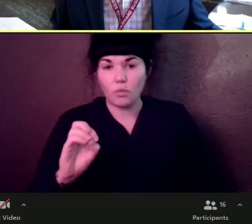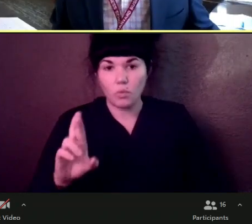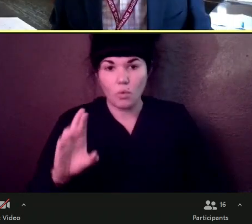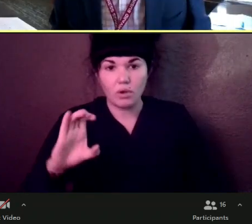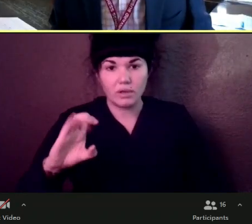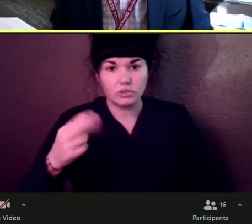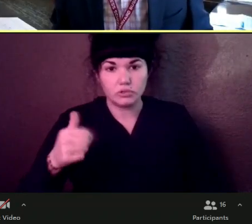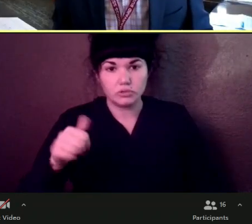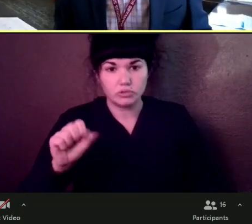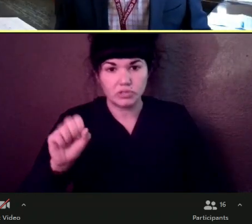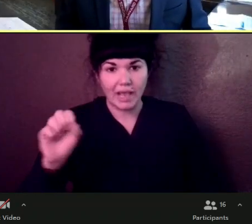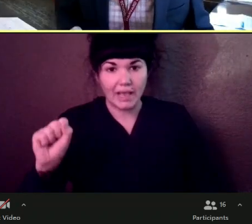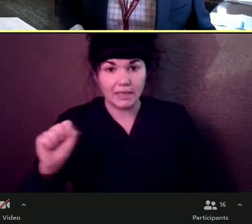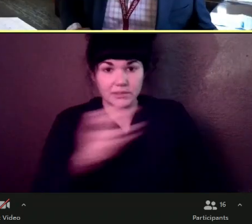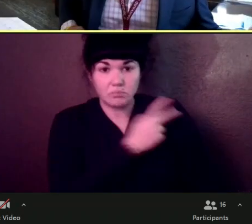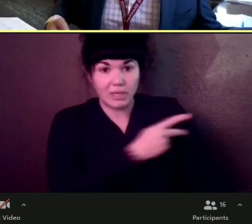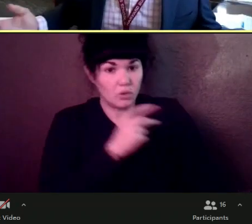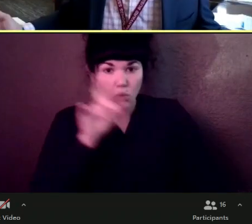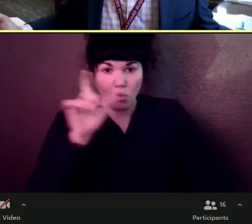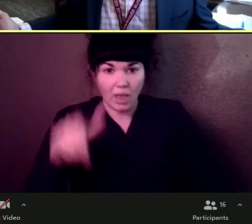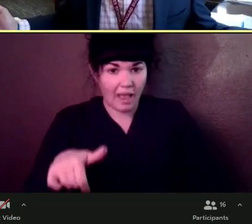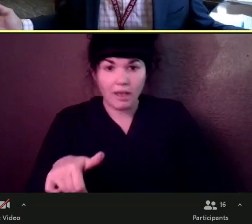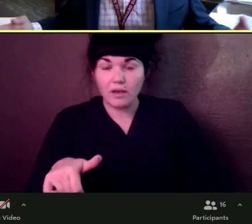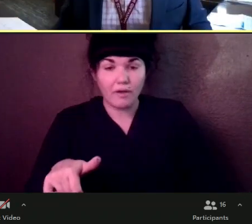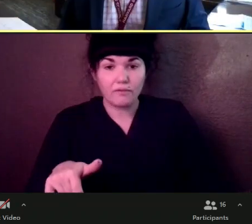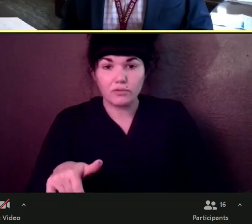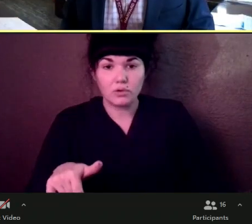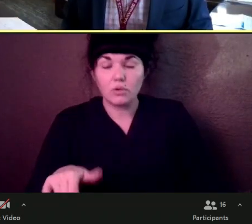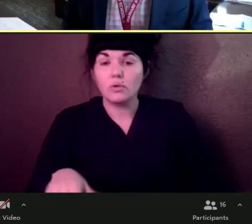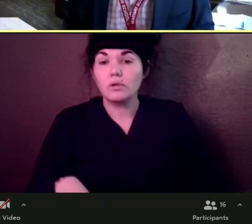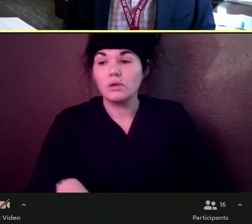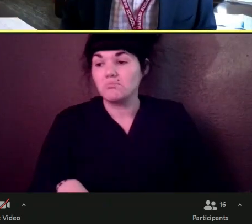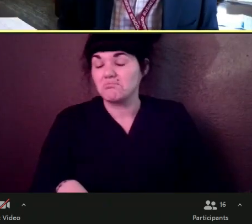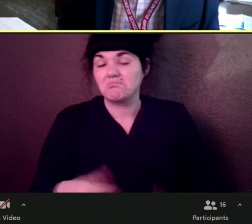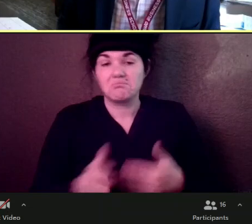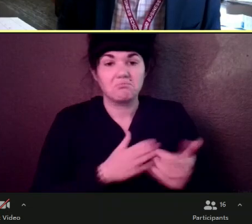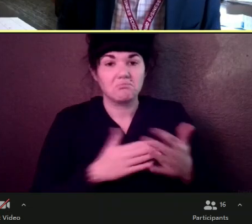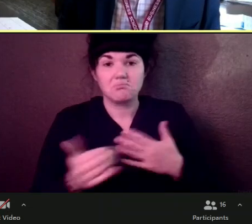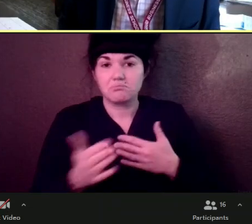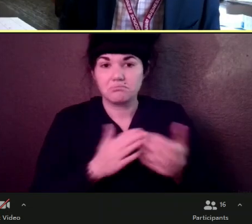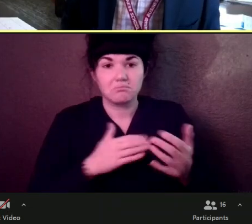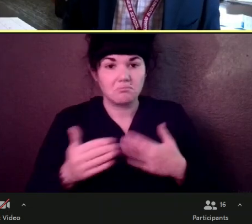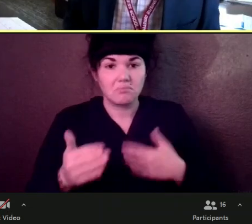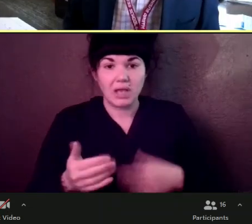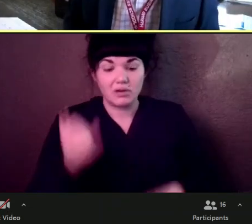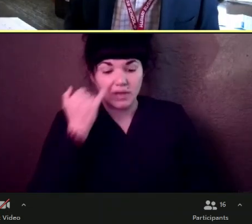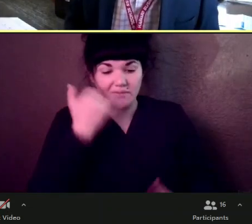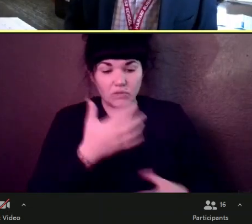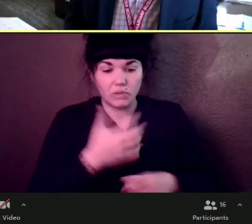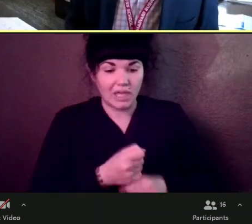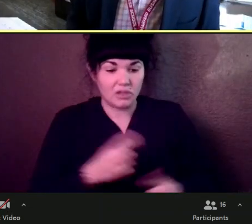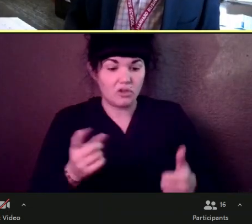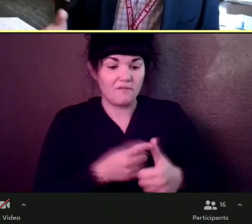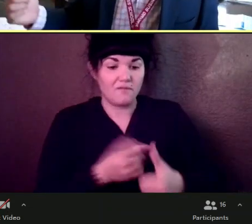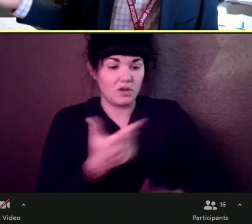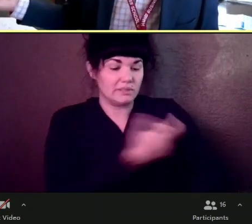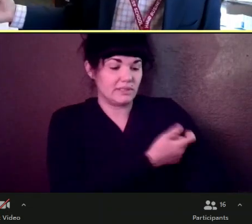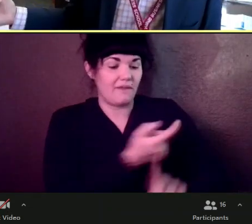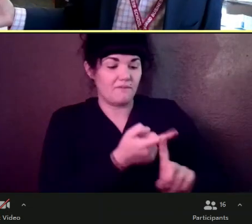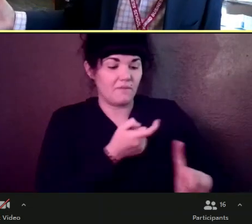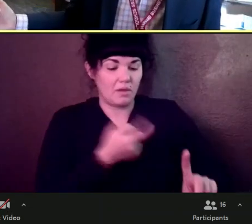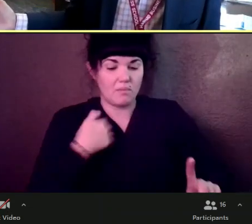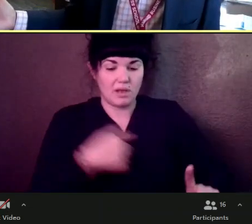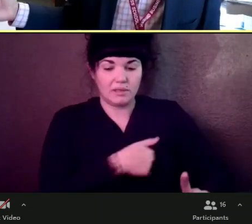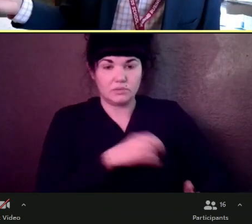vaccine, um, with us or even in the country. We vaccinated a patient who received her first Pfizer dose in